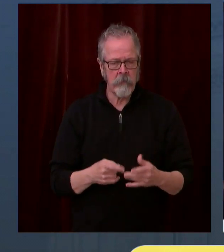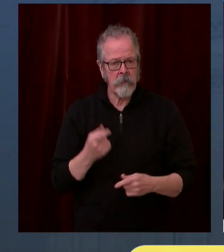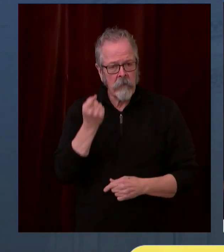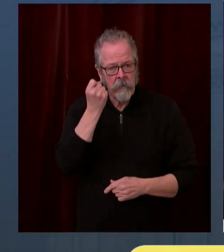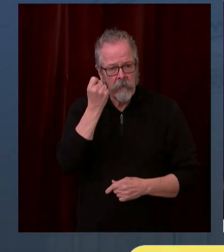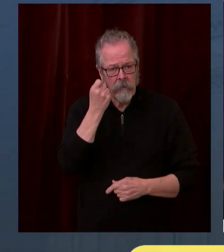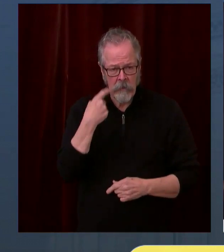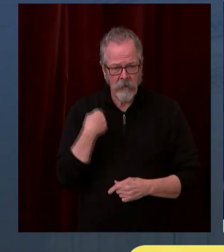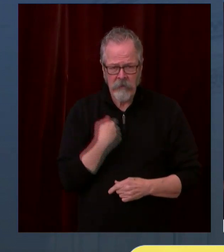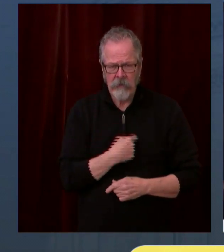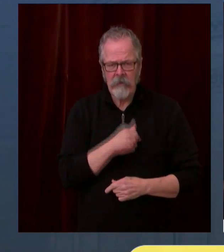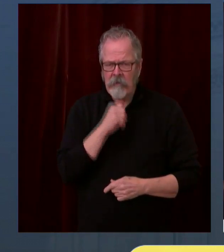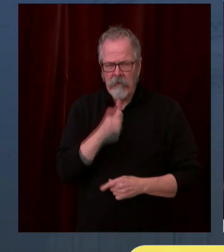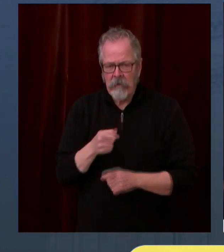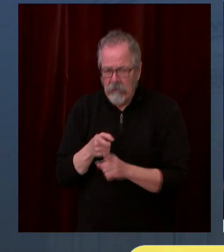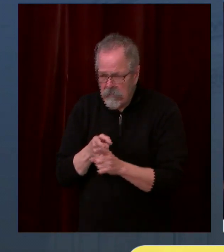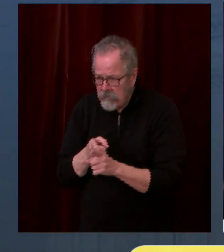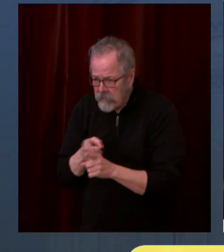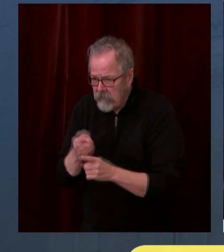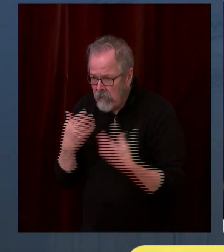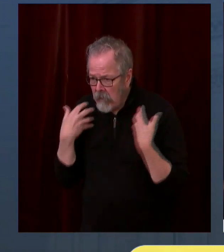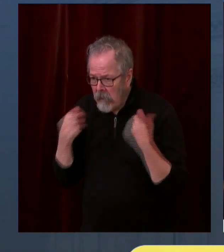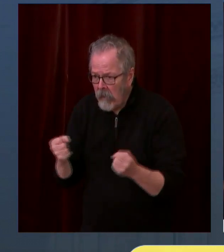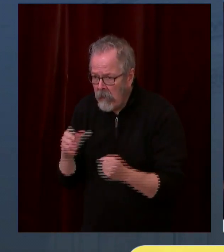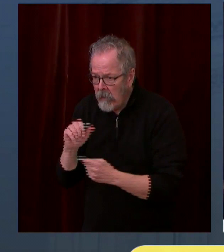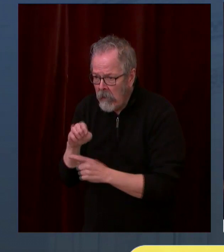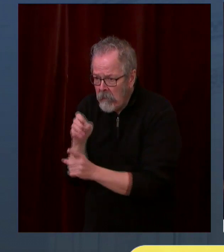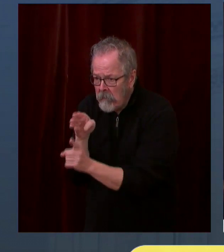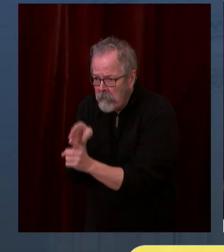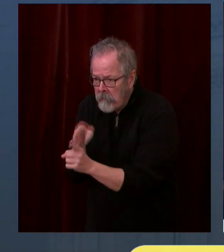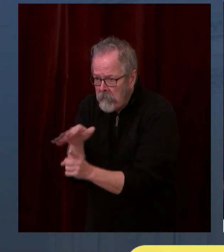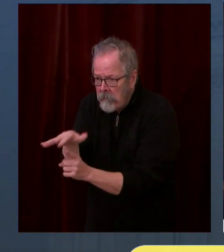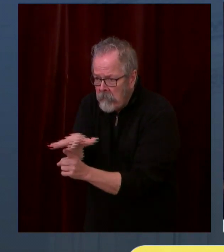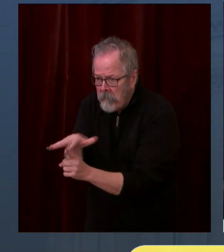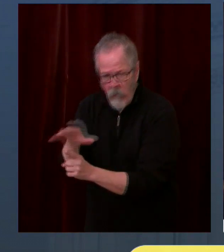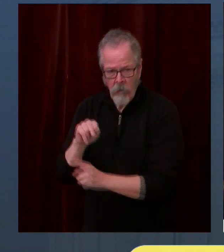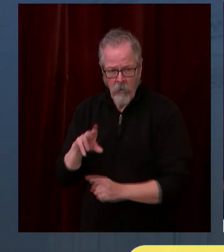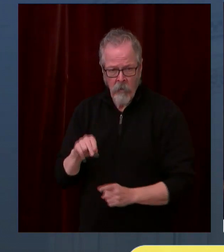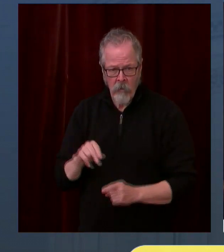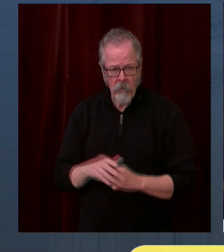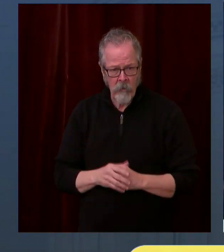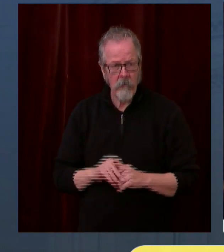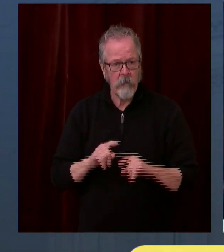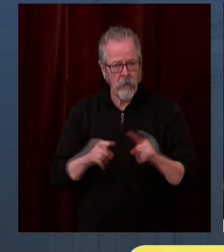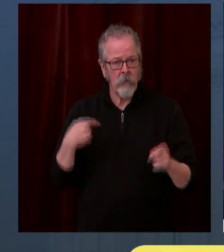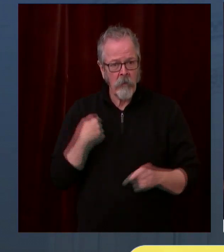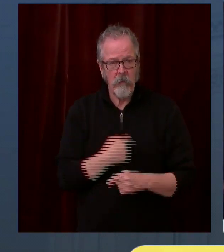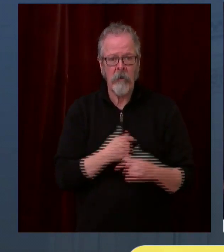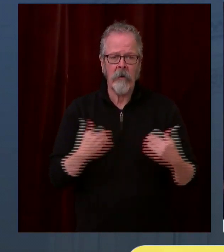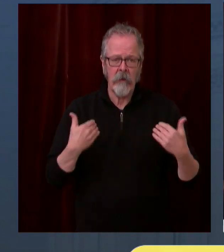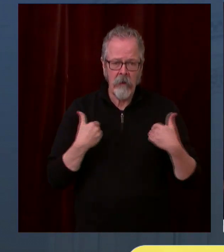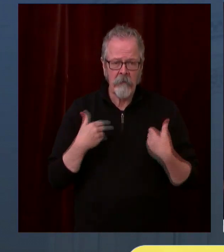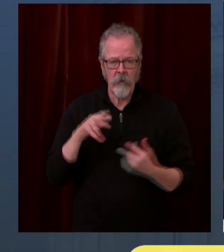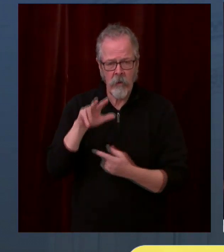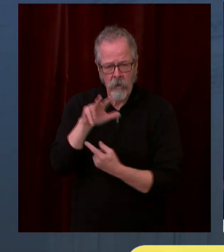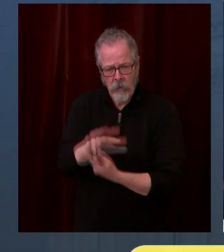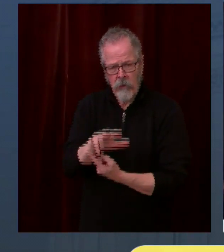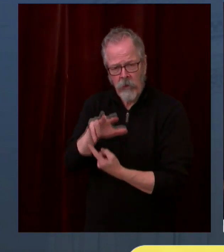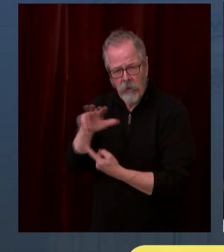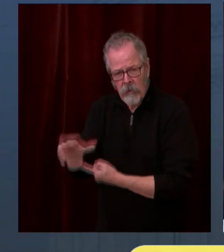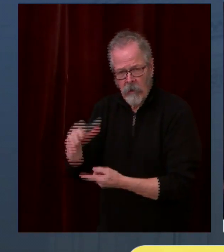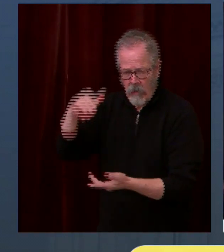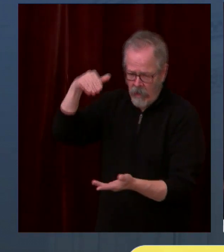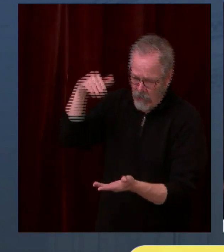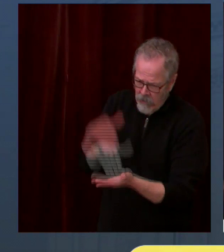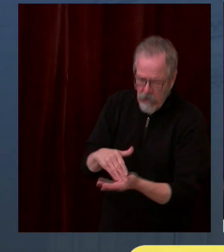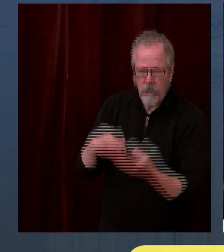does operate 33,000 stores at scale serving 100 million customers a week. And we have a world-class team of